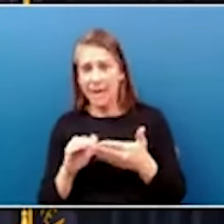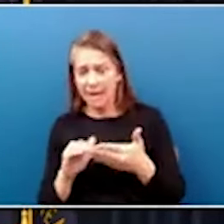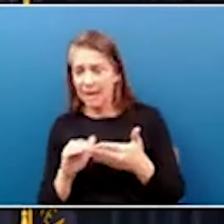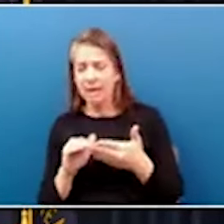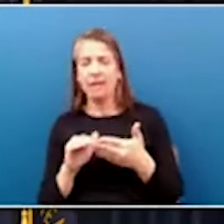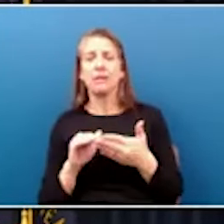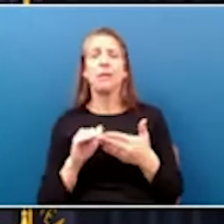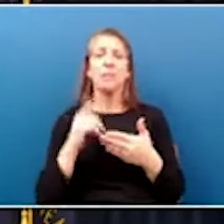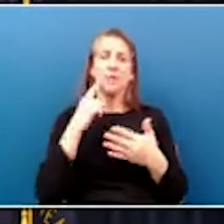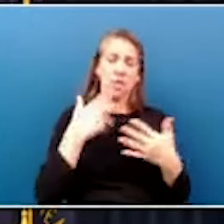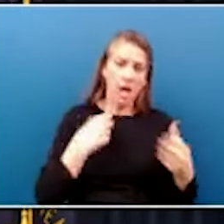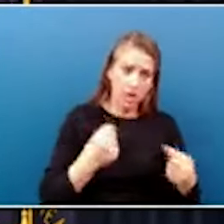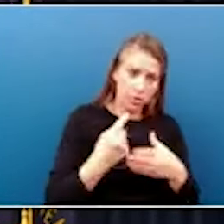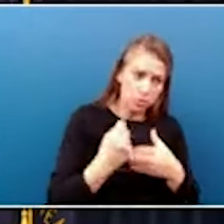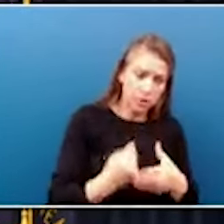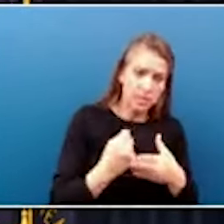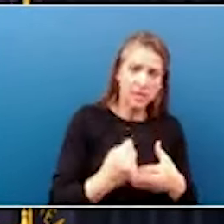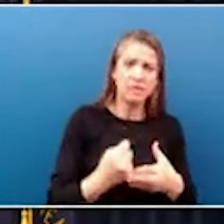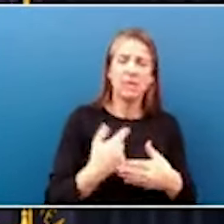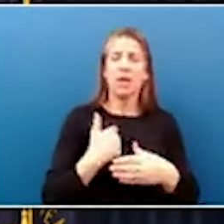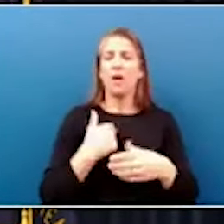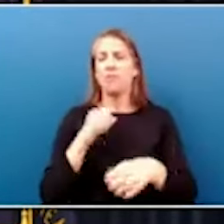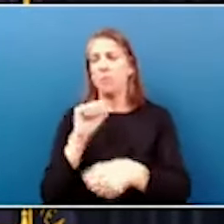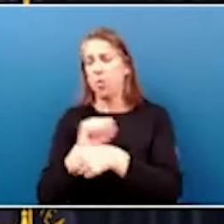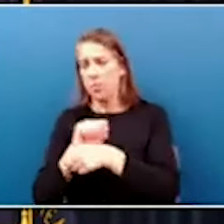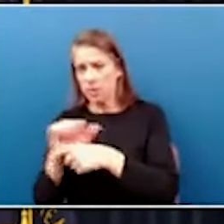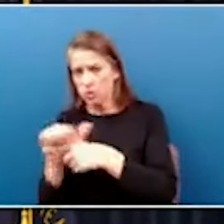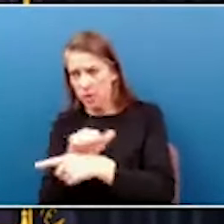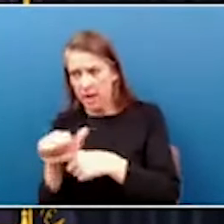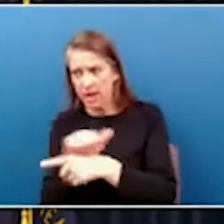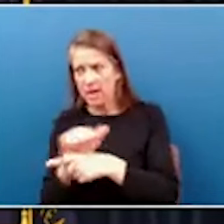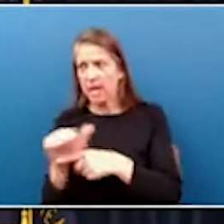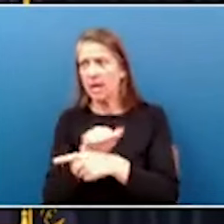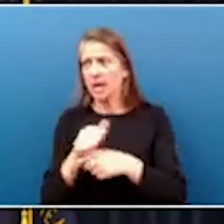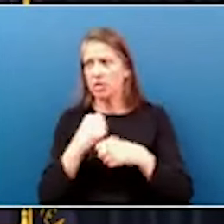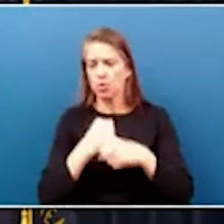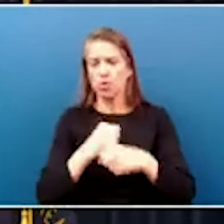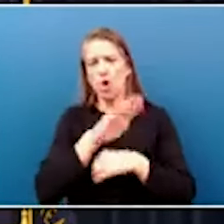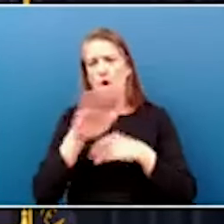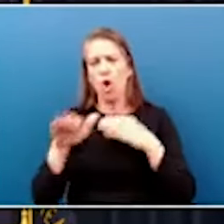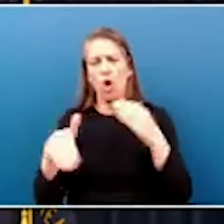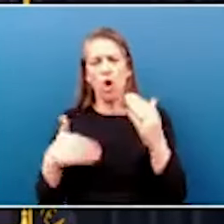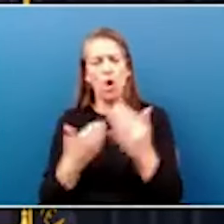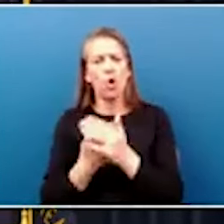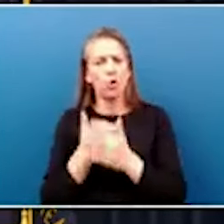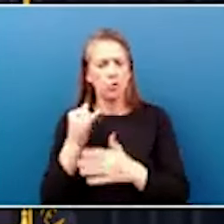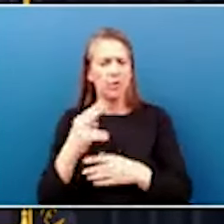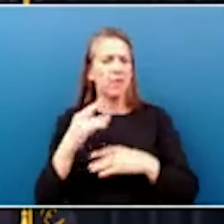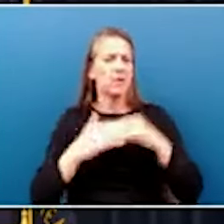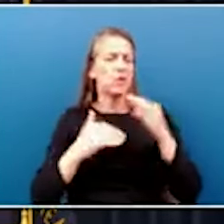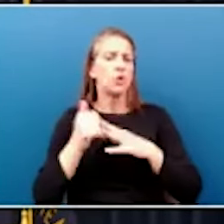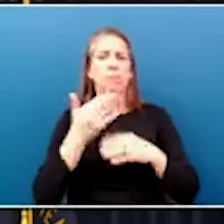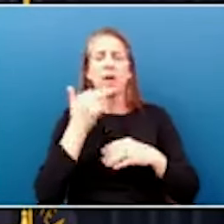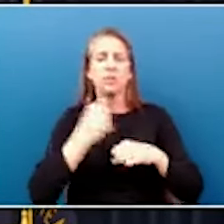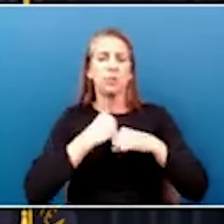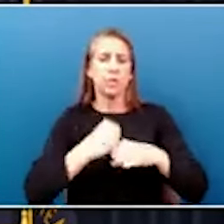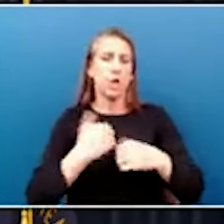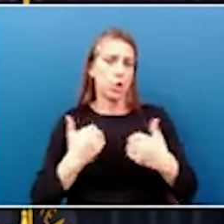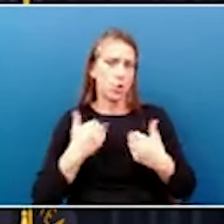enhancing employee training, and securing all 27 juvenile facilities to better protect youth and our staff